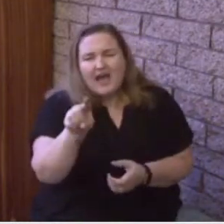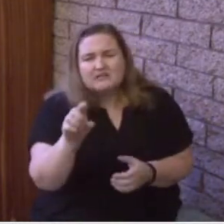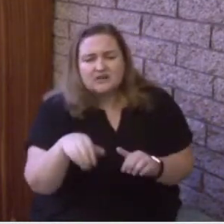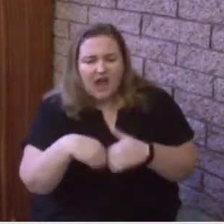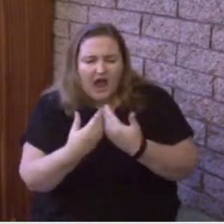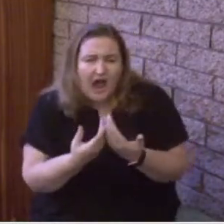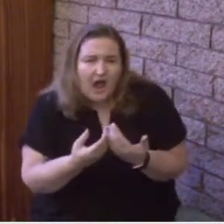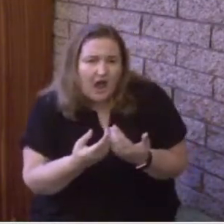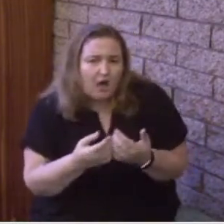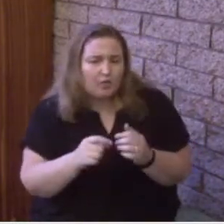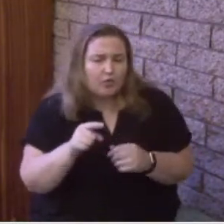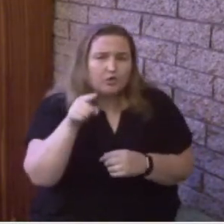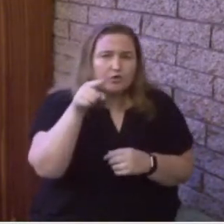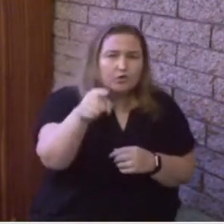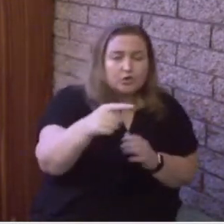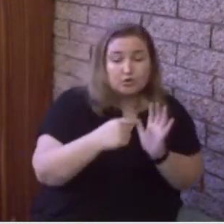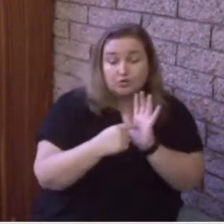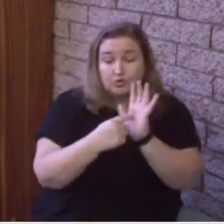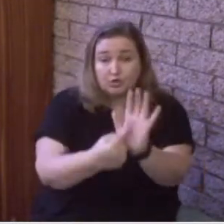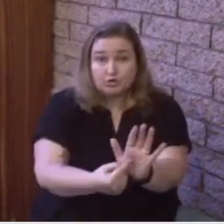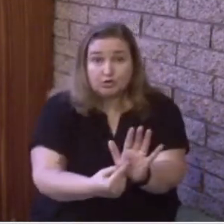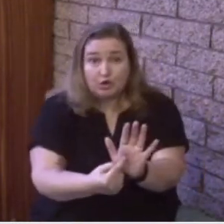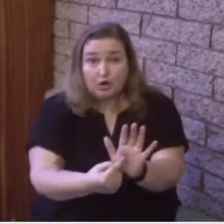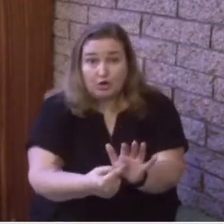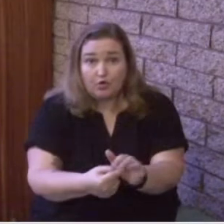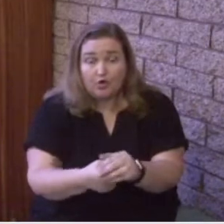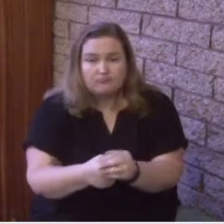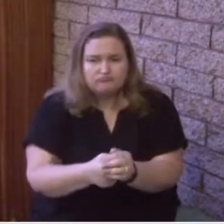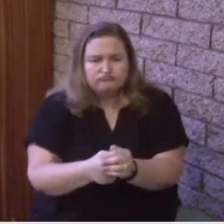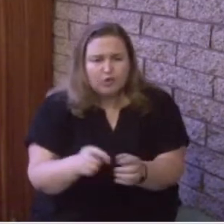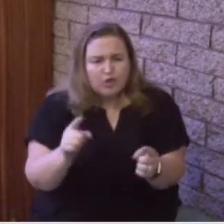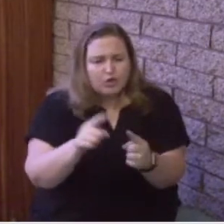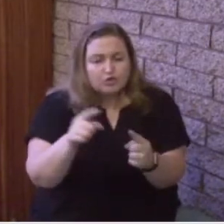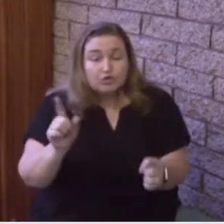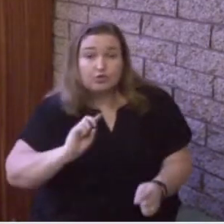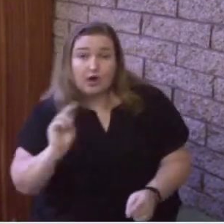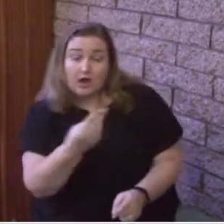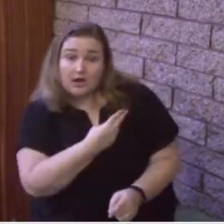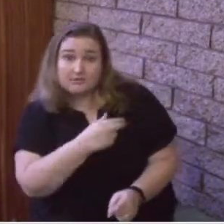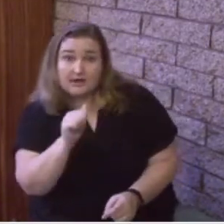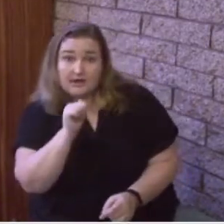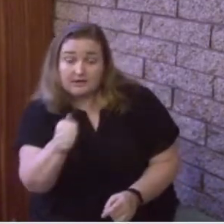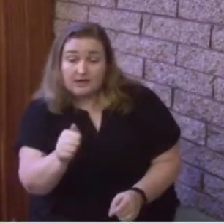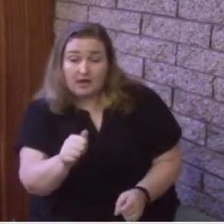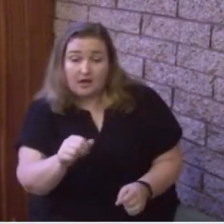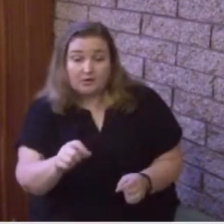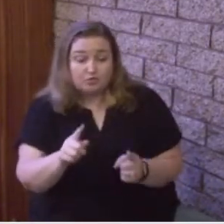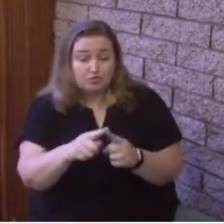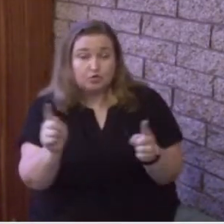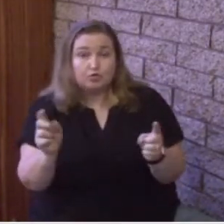You I want to stop right there. The disciples were asking Jesus a very important question.